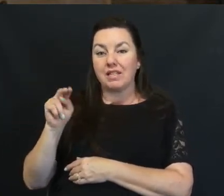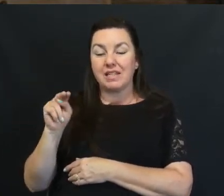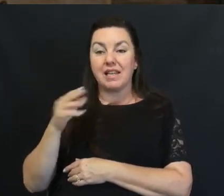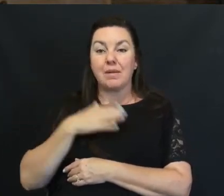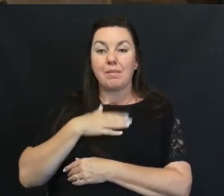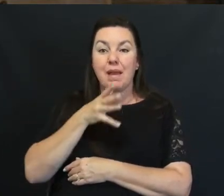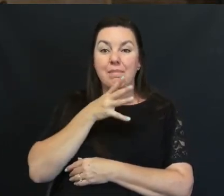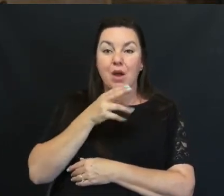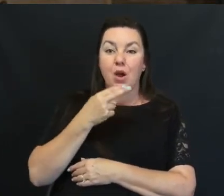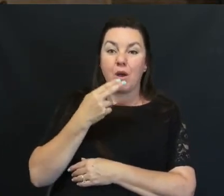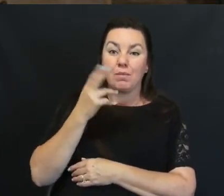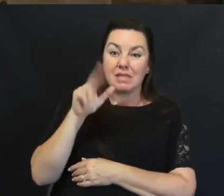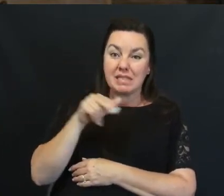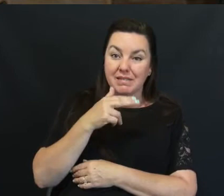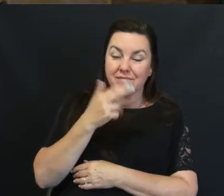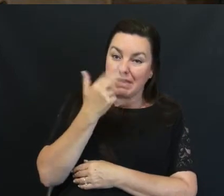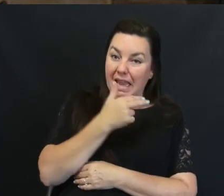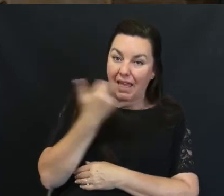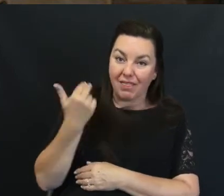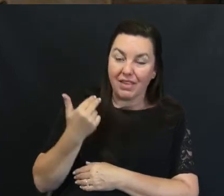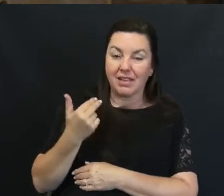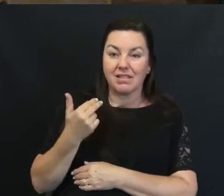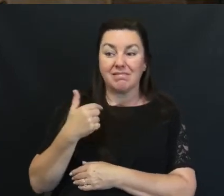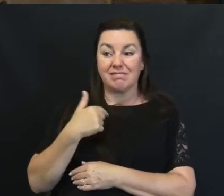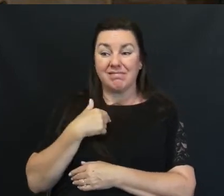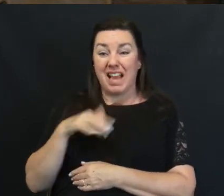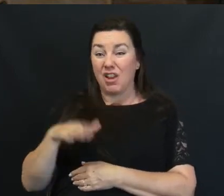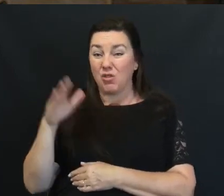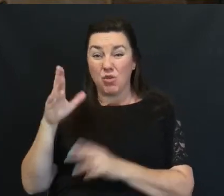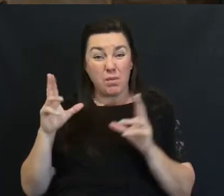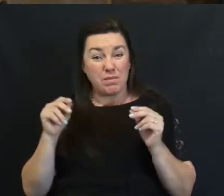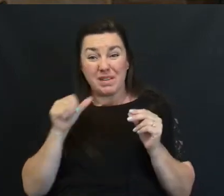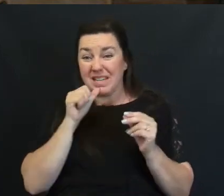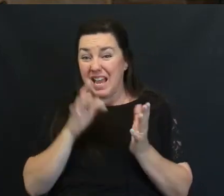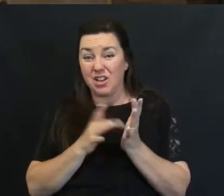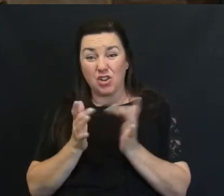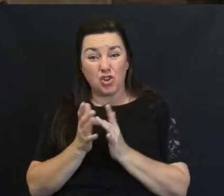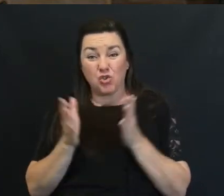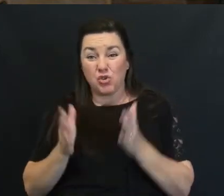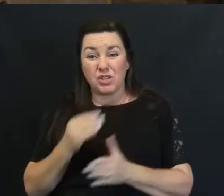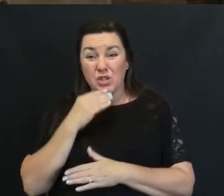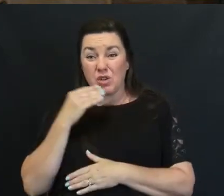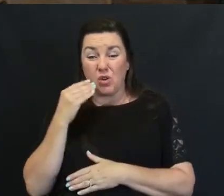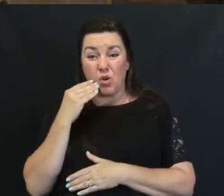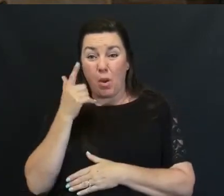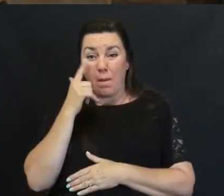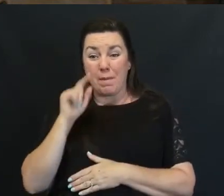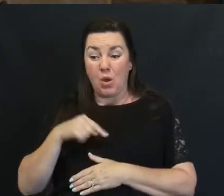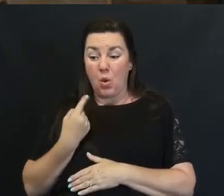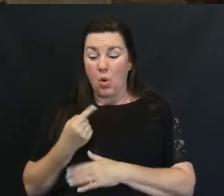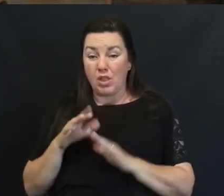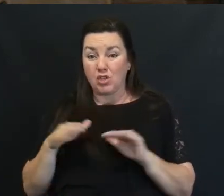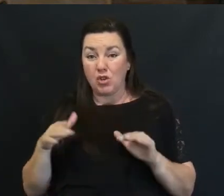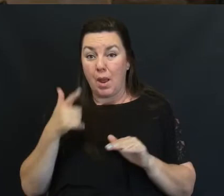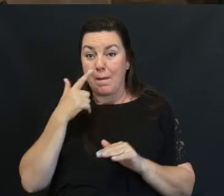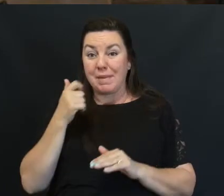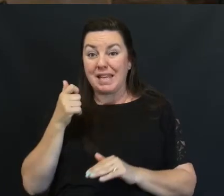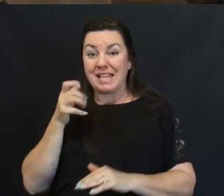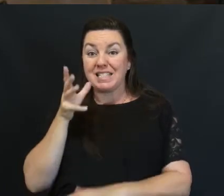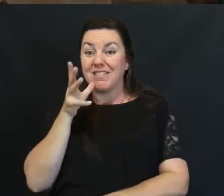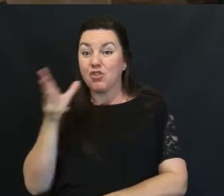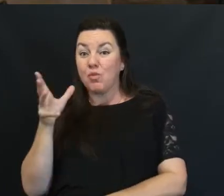grew up As a non-Christian In a non-Christian home As an only child Though because of My grandma My dad's mom